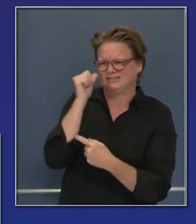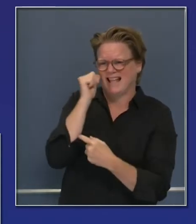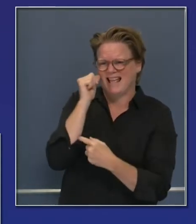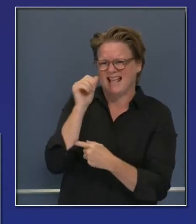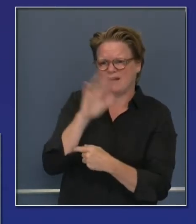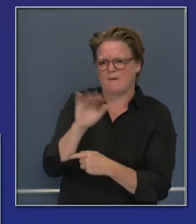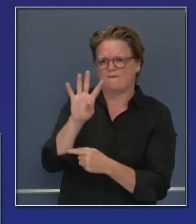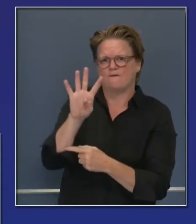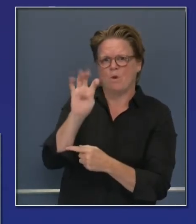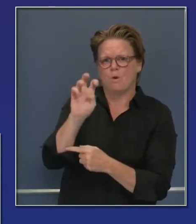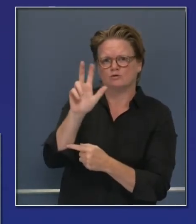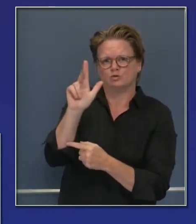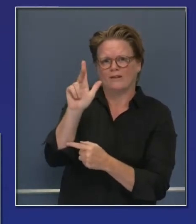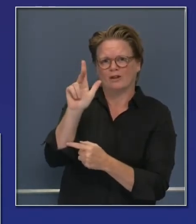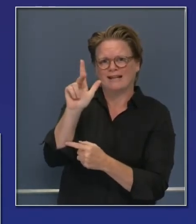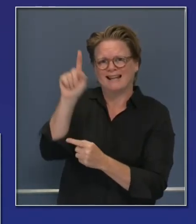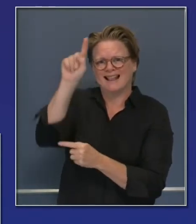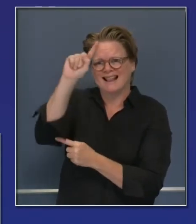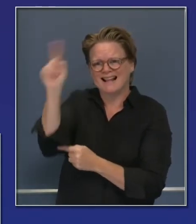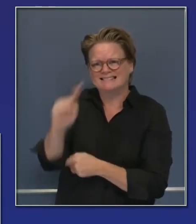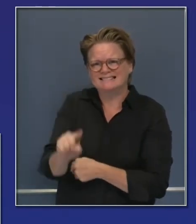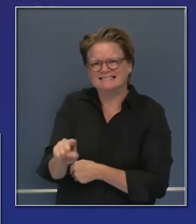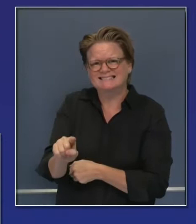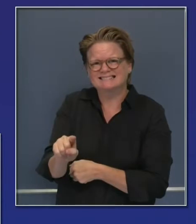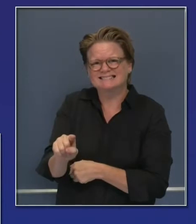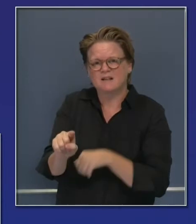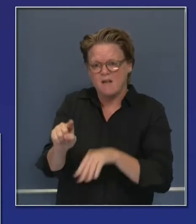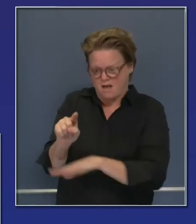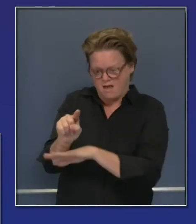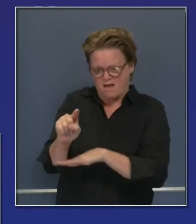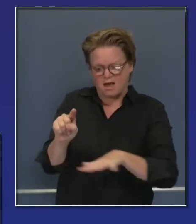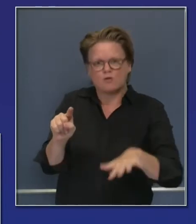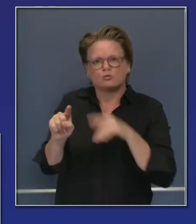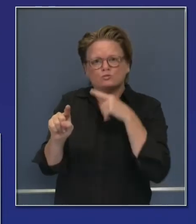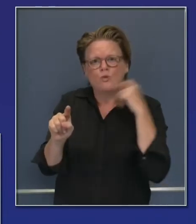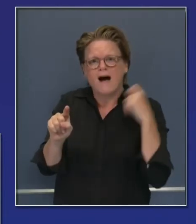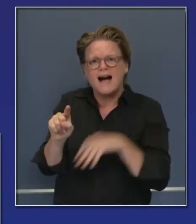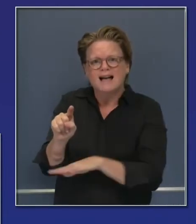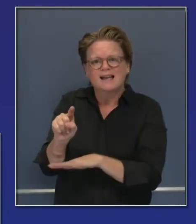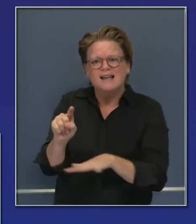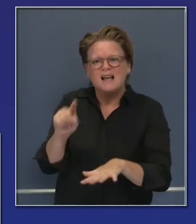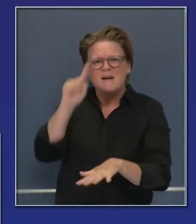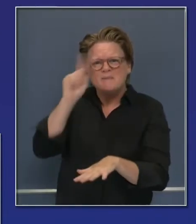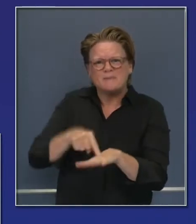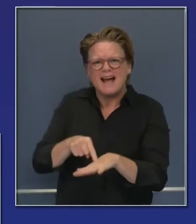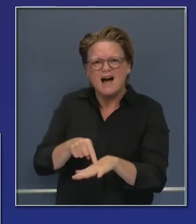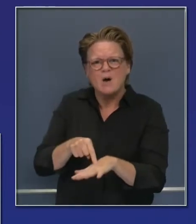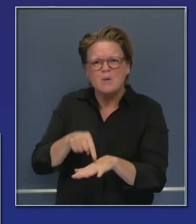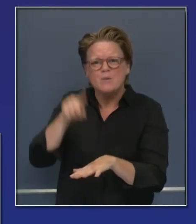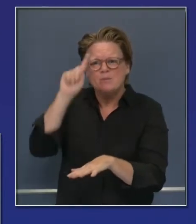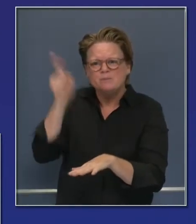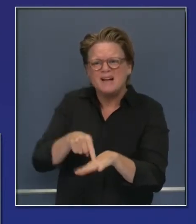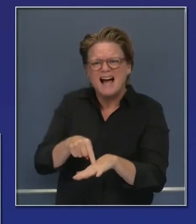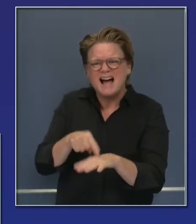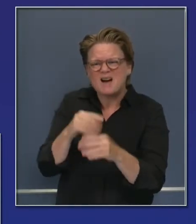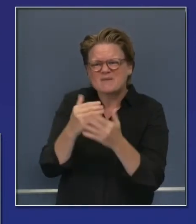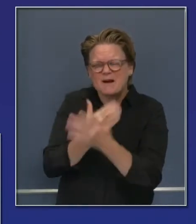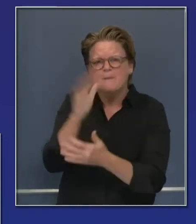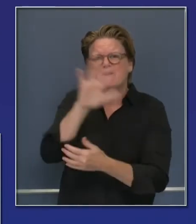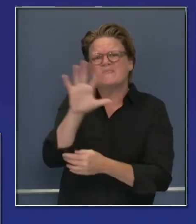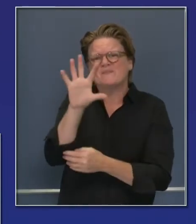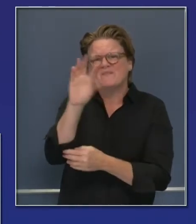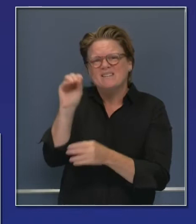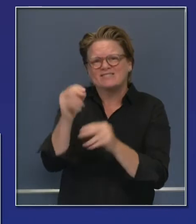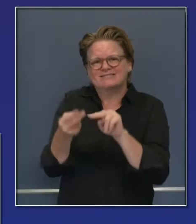strikes, primarily dry lightning strikes, not in every instance, but primarily 50 new fires overnight. By the way, as of